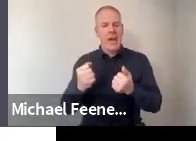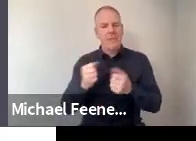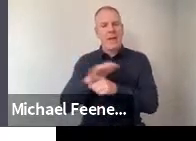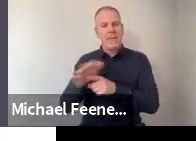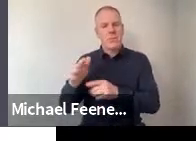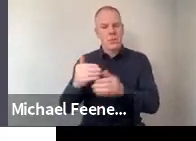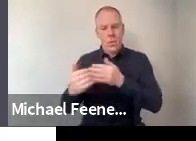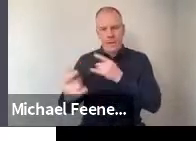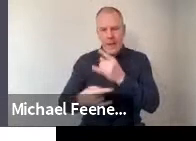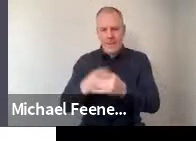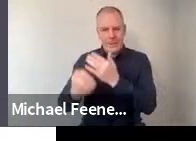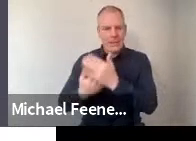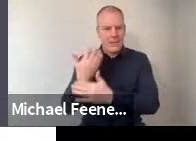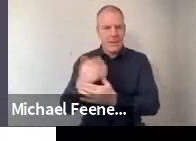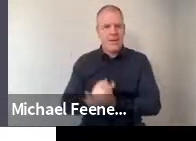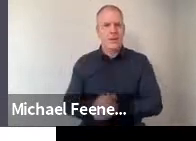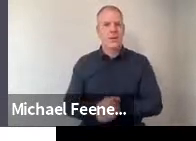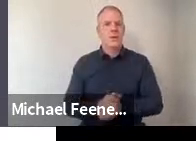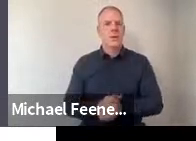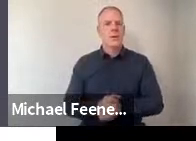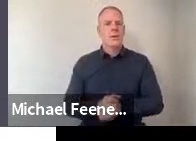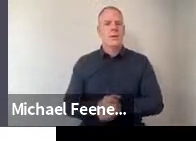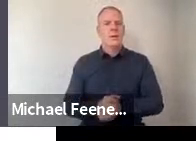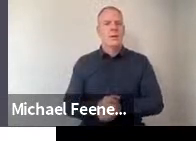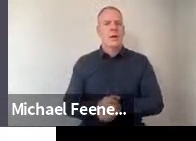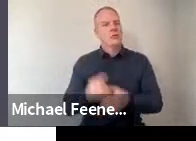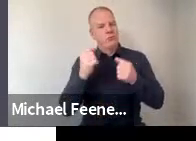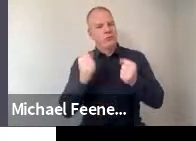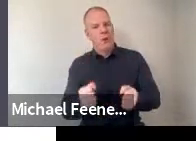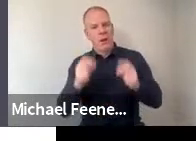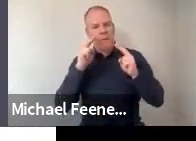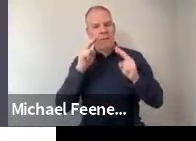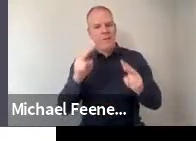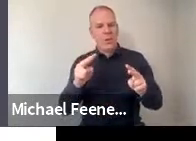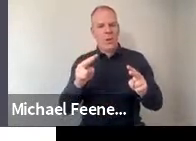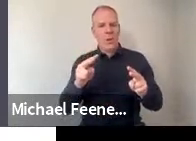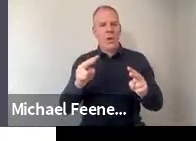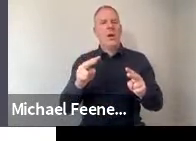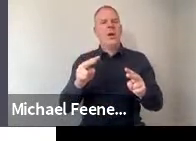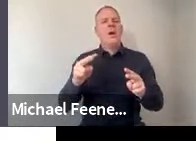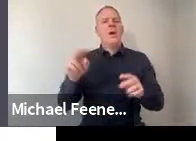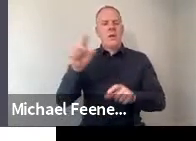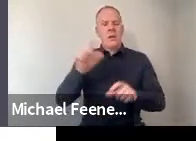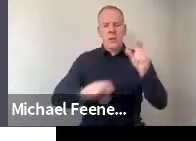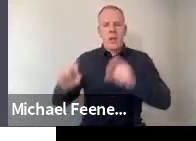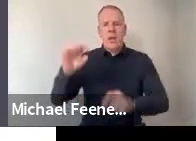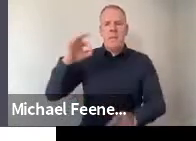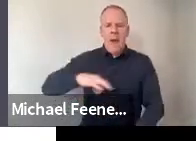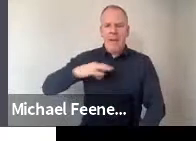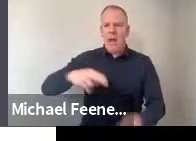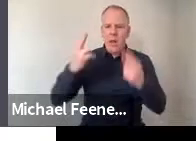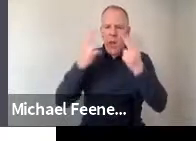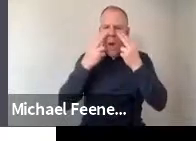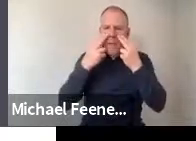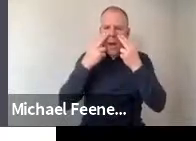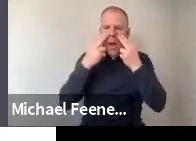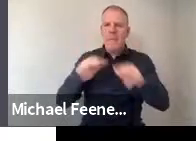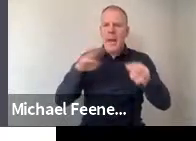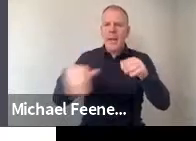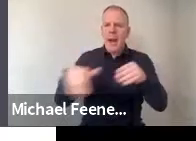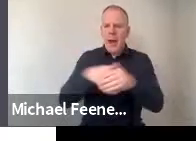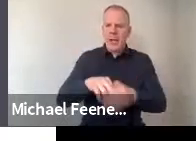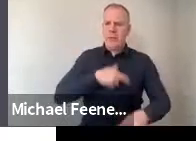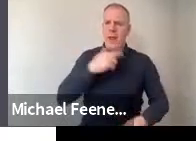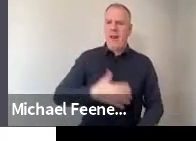develops. And there was a strong view that science is benefiting ordinary people in their real